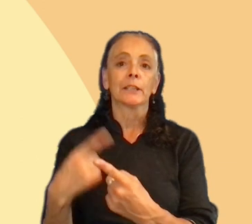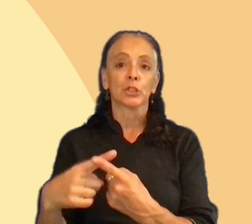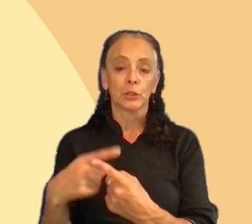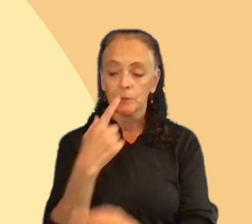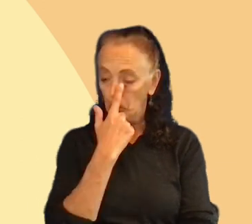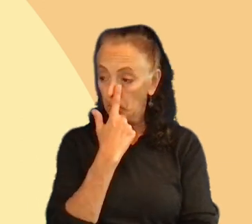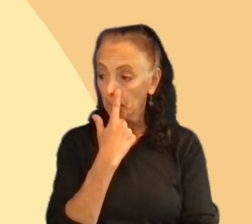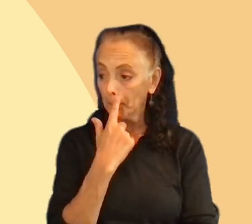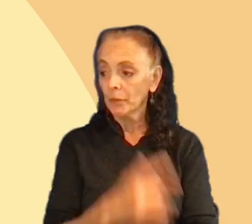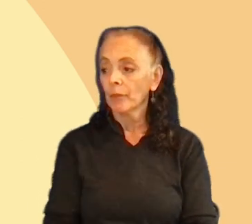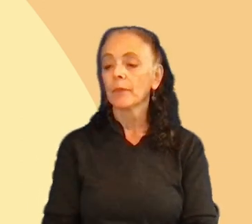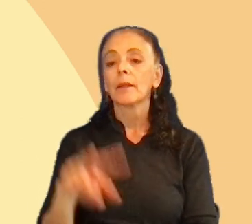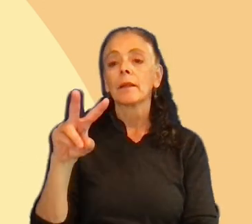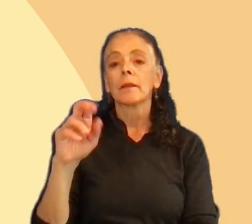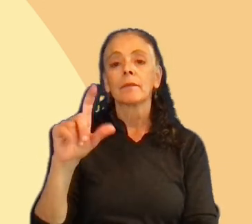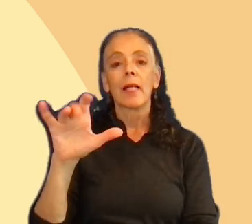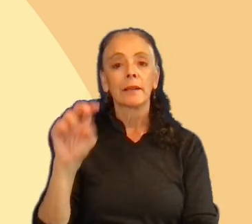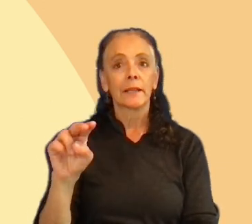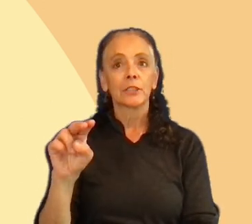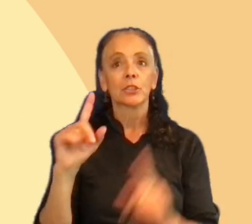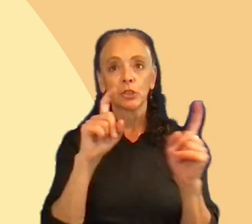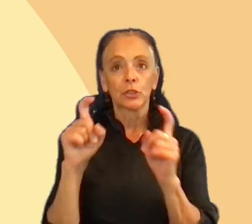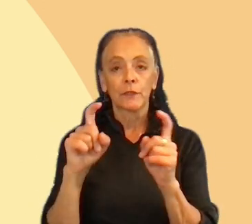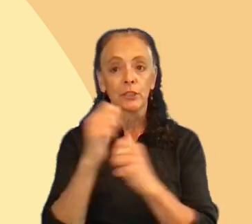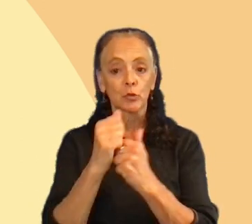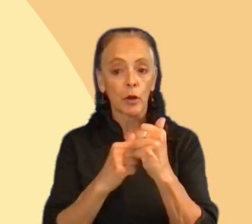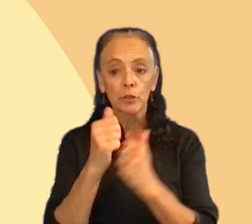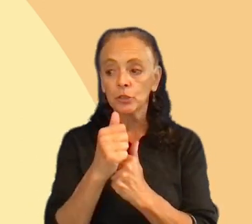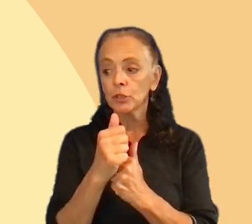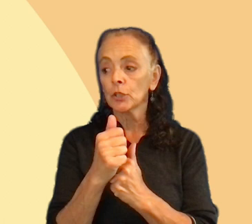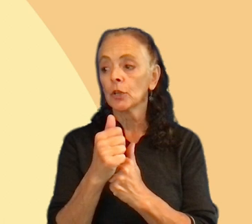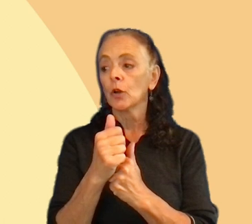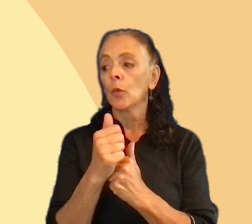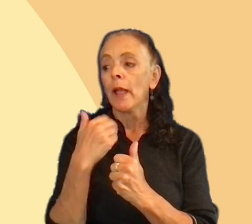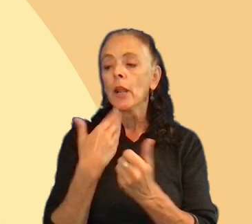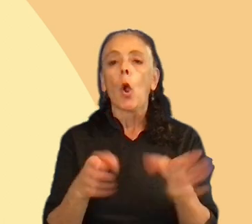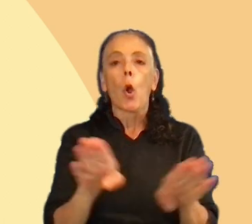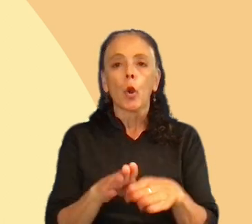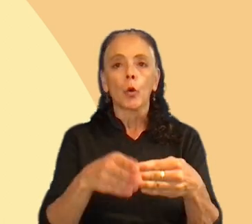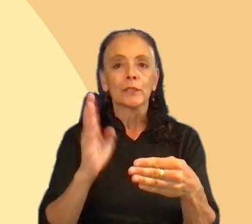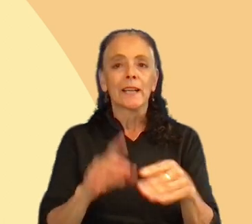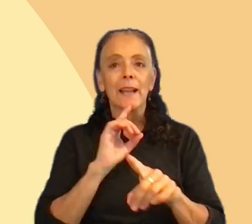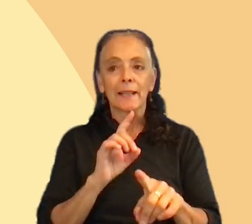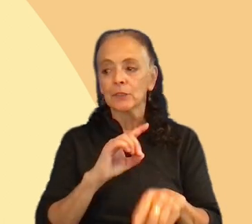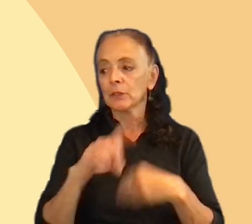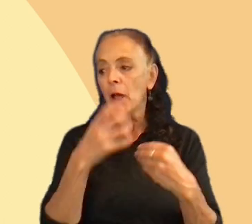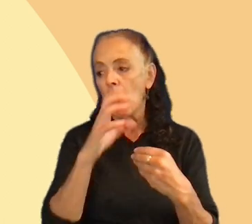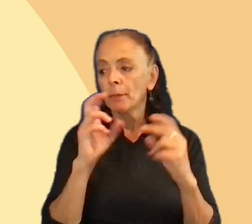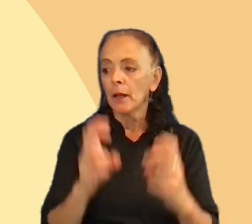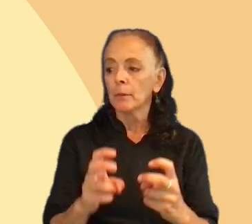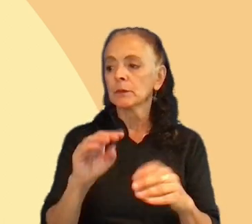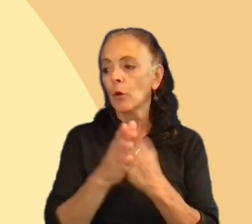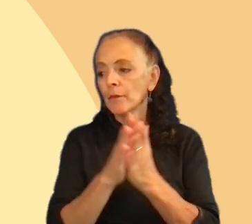The validation survey structure was we had close-ended answers about these hot topics, motivations, bots, players,